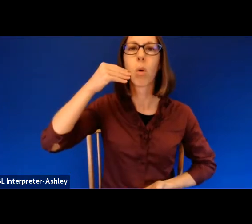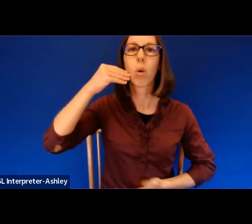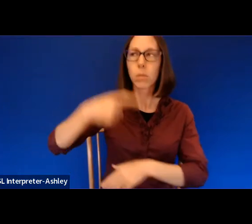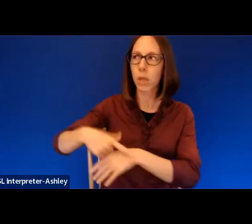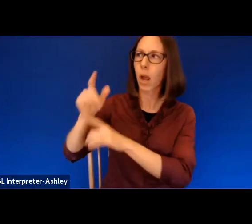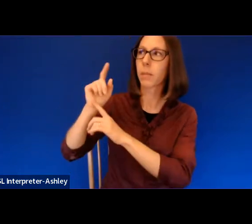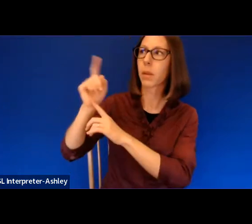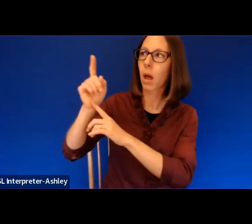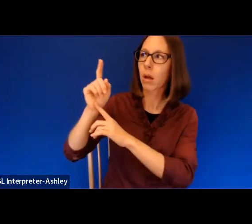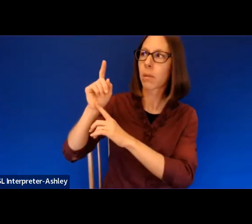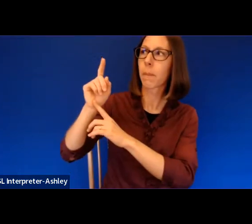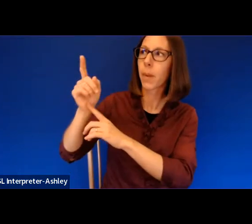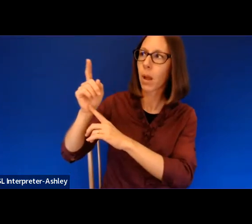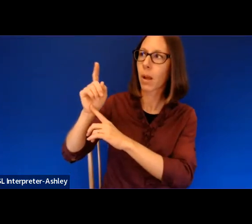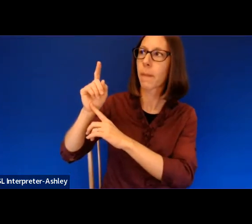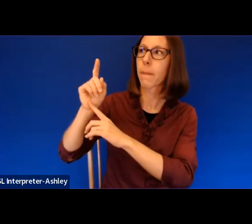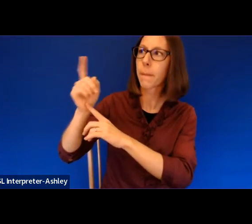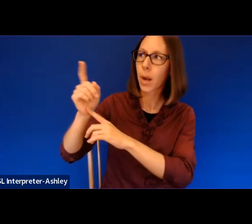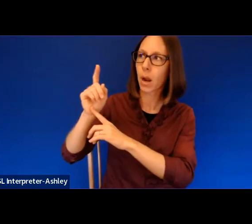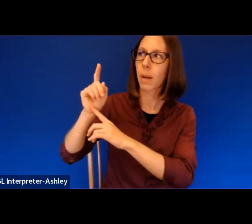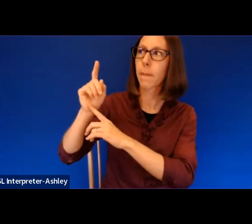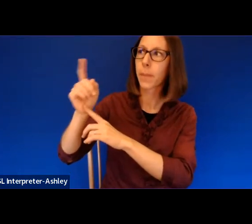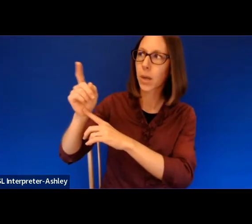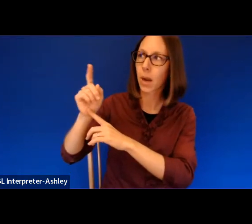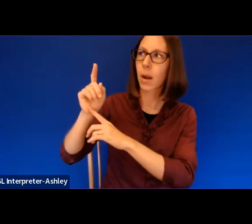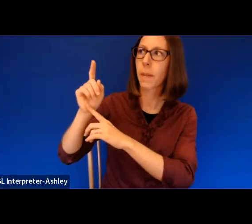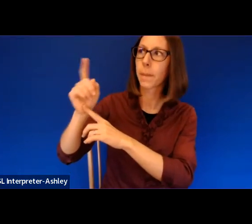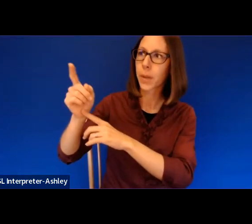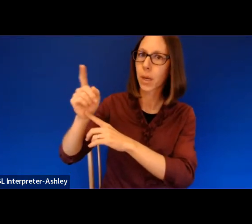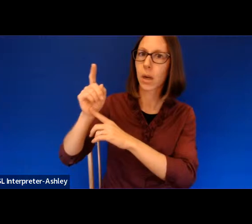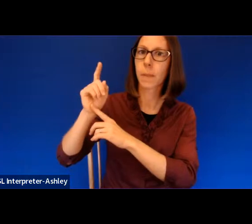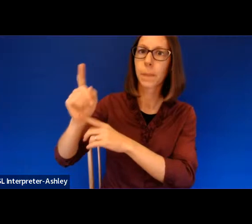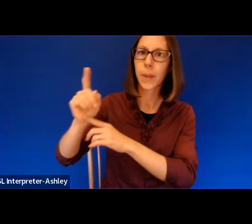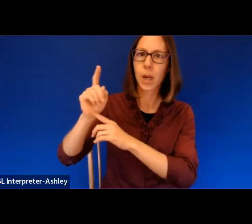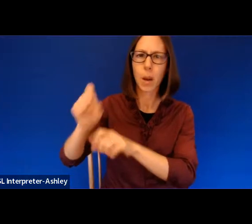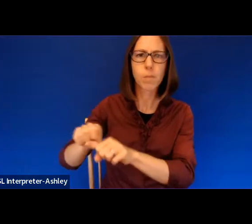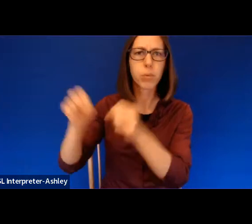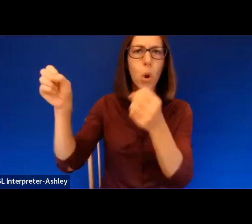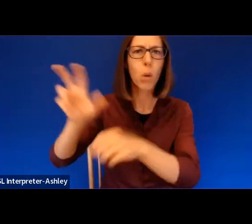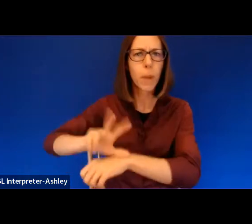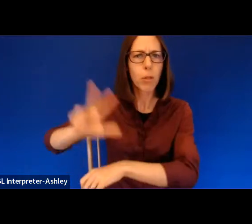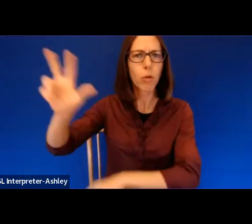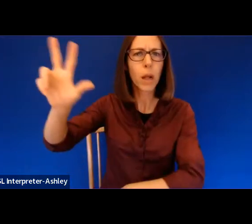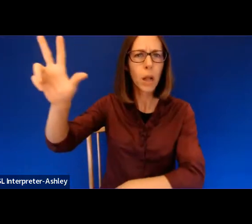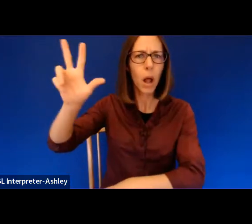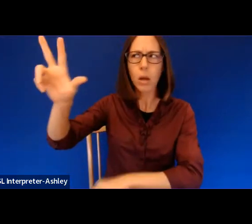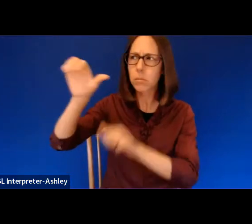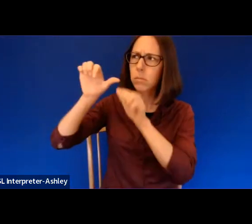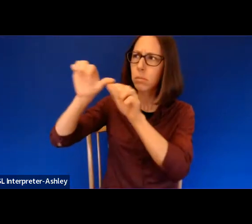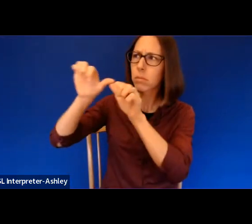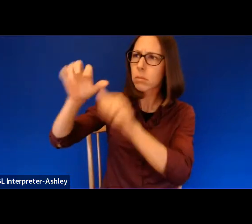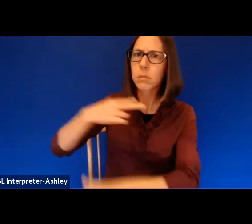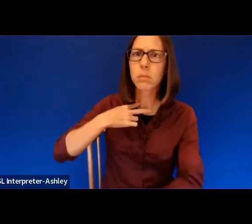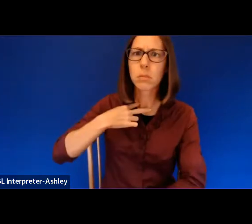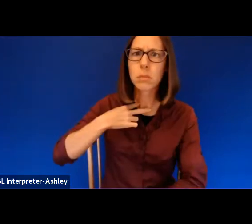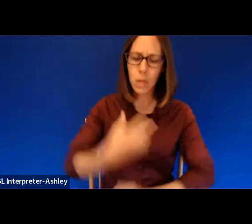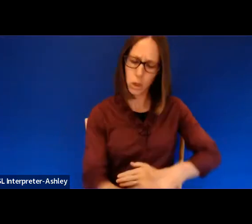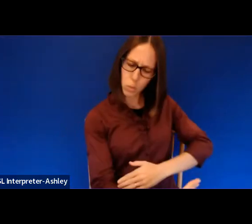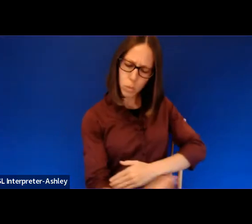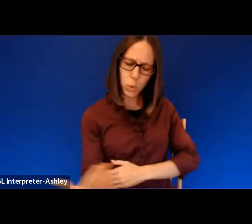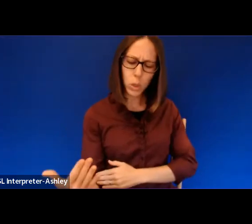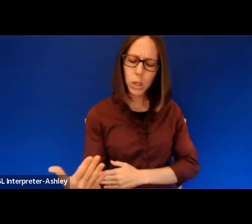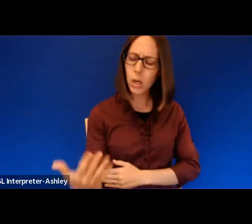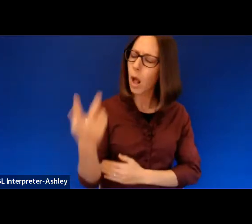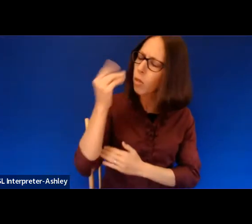like a bone. Always read three. Mornings or dead of night, I wondered who slept there.